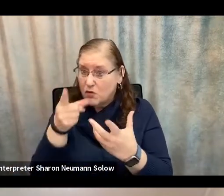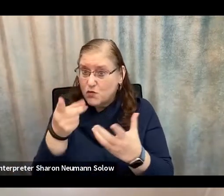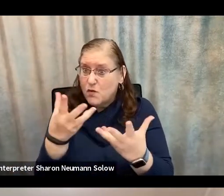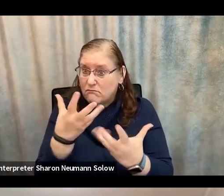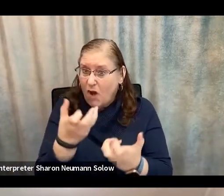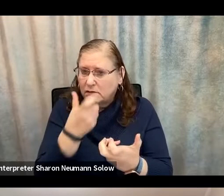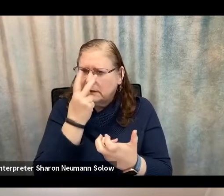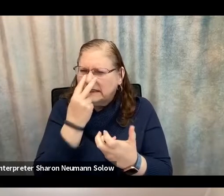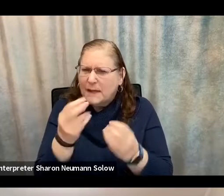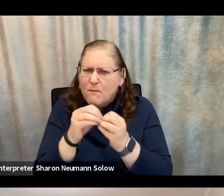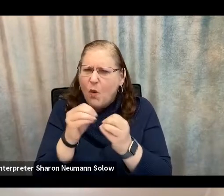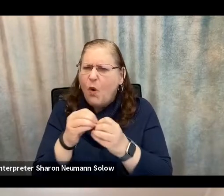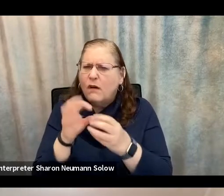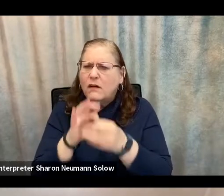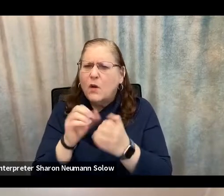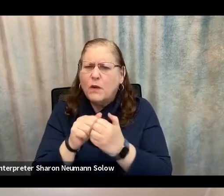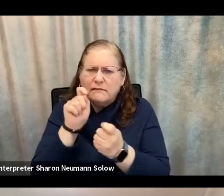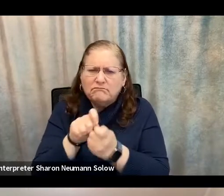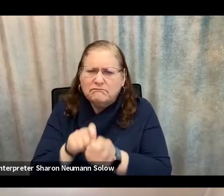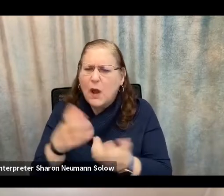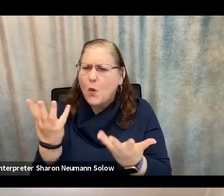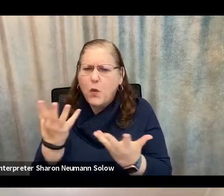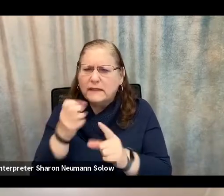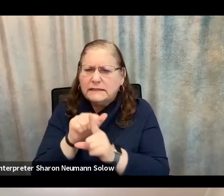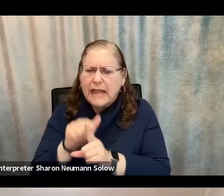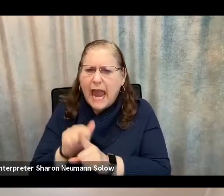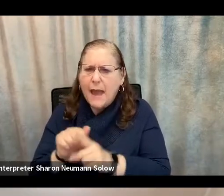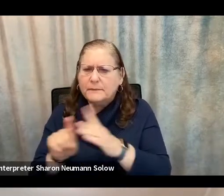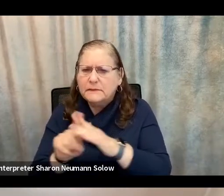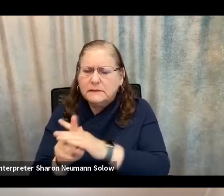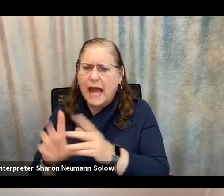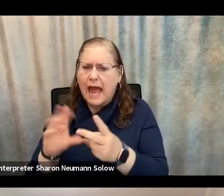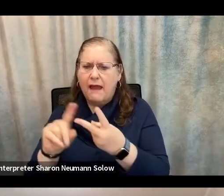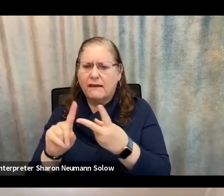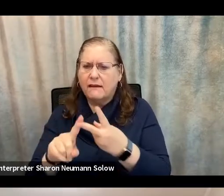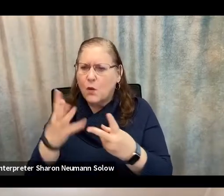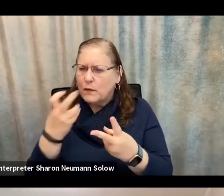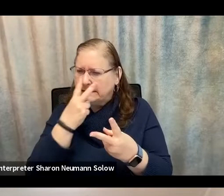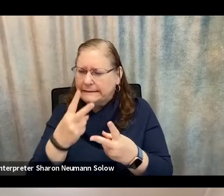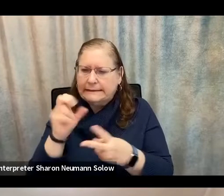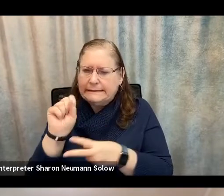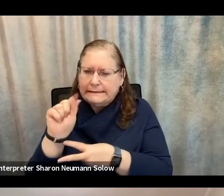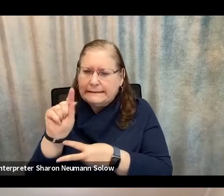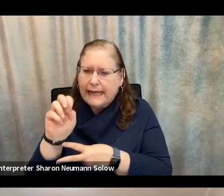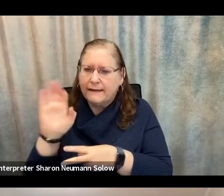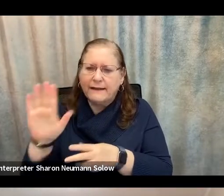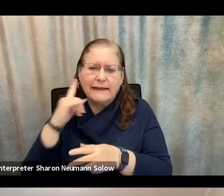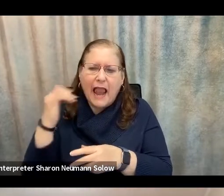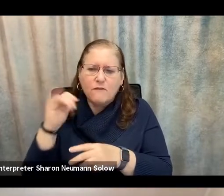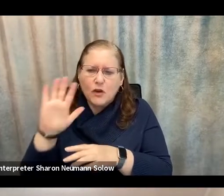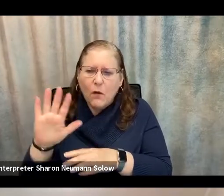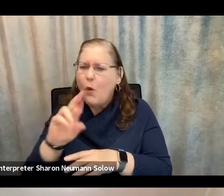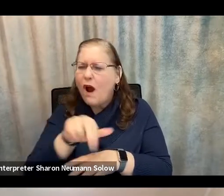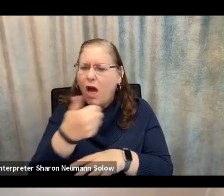of scans have been reported, and drilling down even further into the state level, I really encourage you to go to ftc